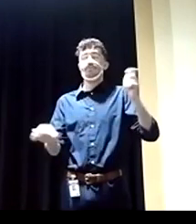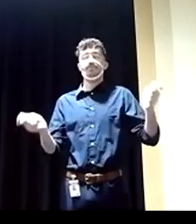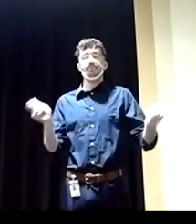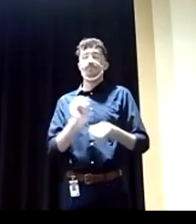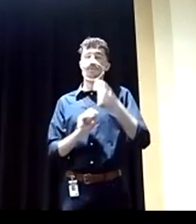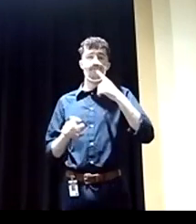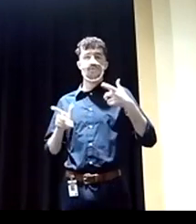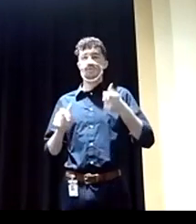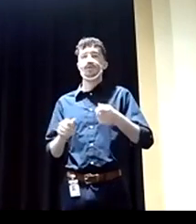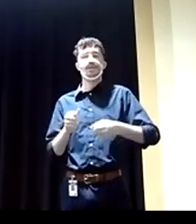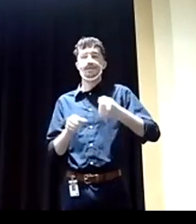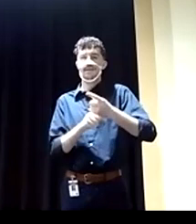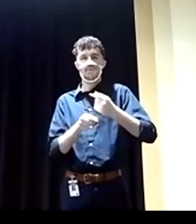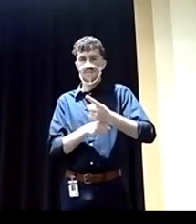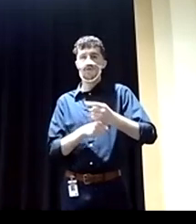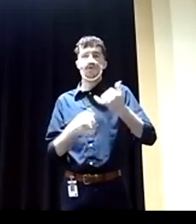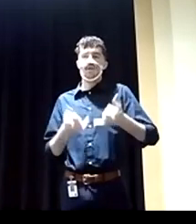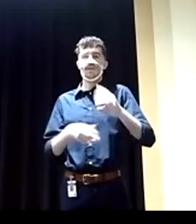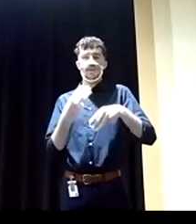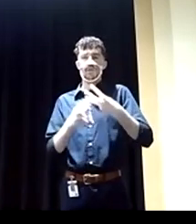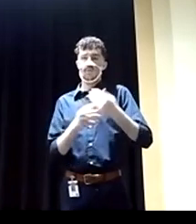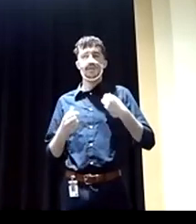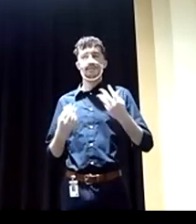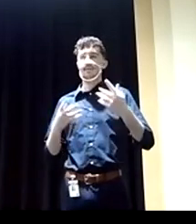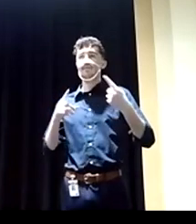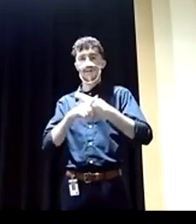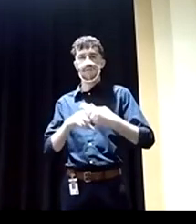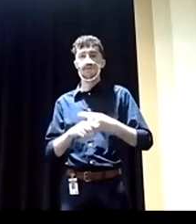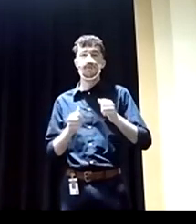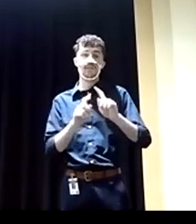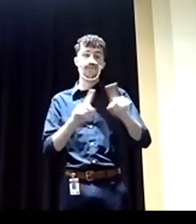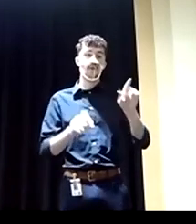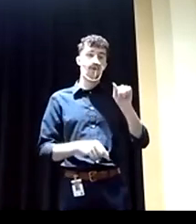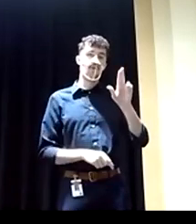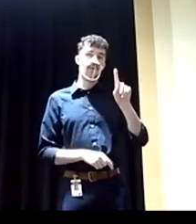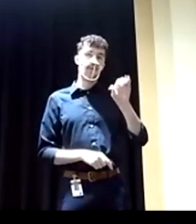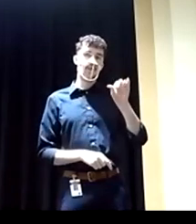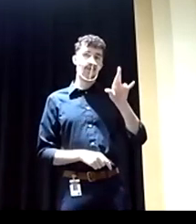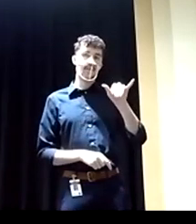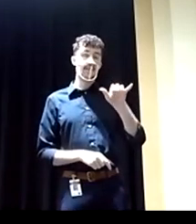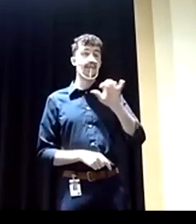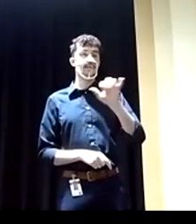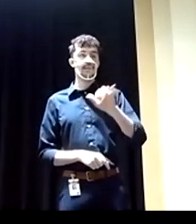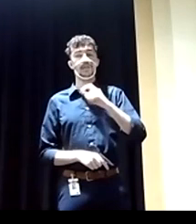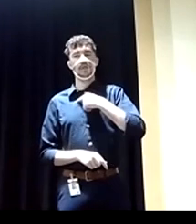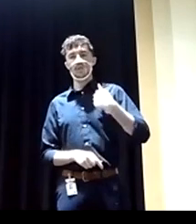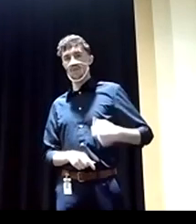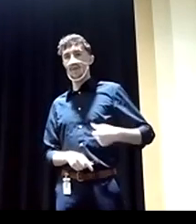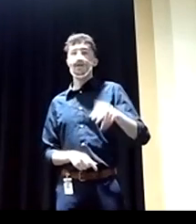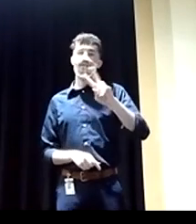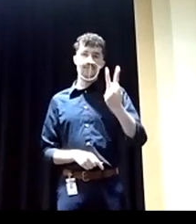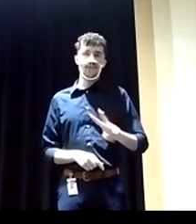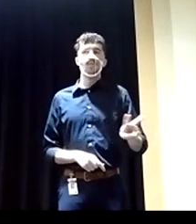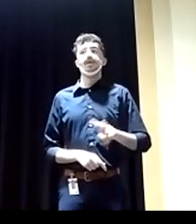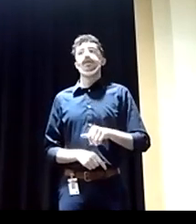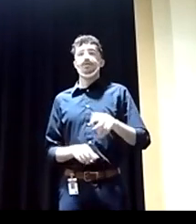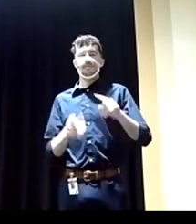with each passing year become a world full of conflict between autocracies like China, Iran, Russia, Venezuela, and